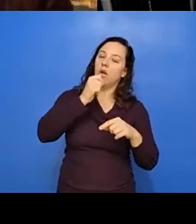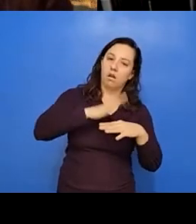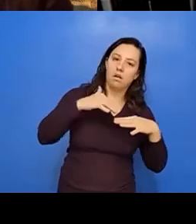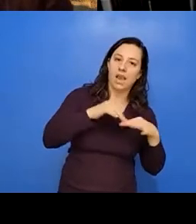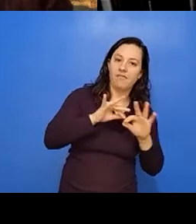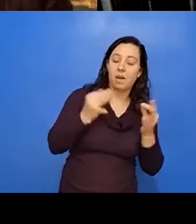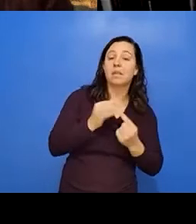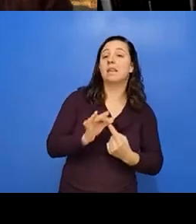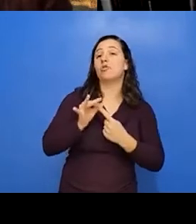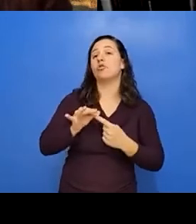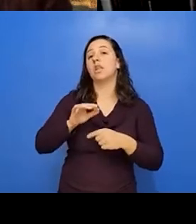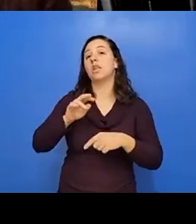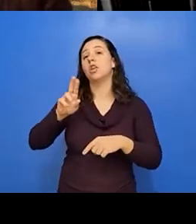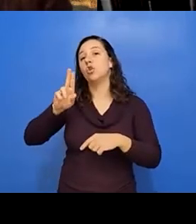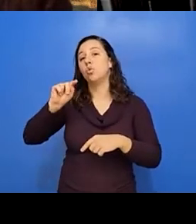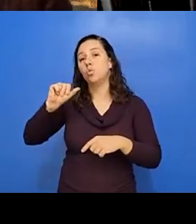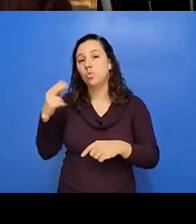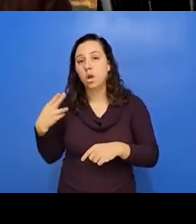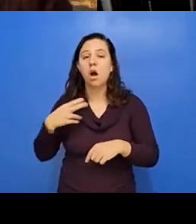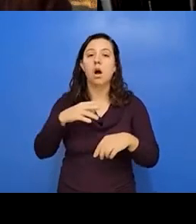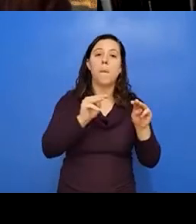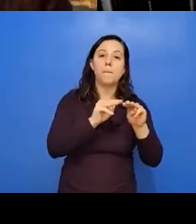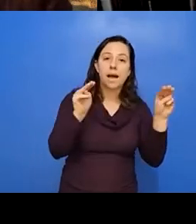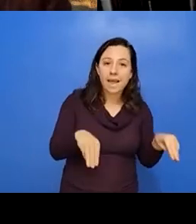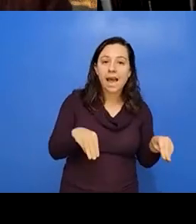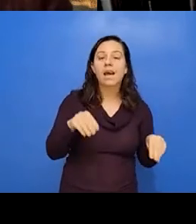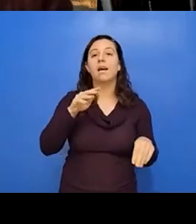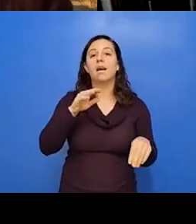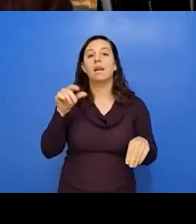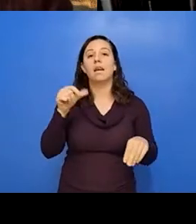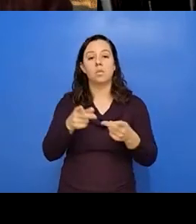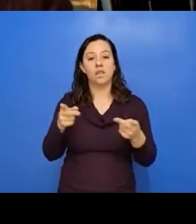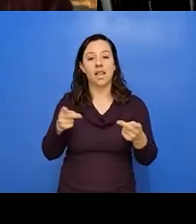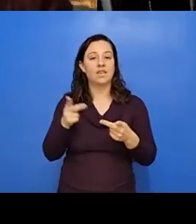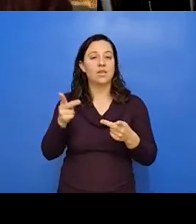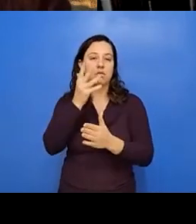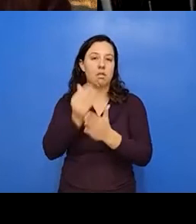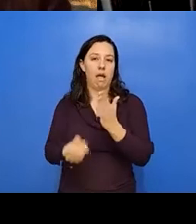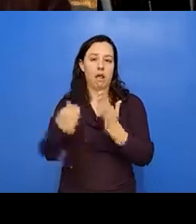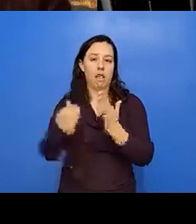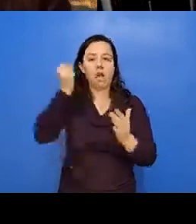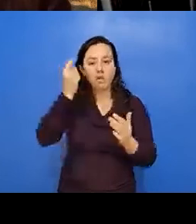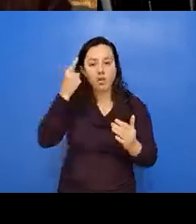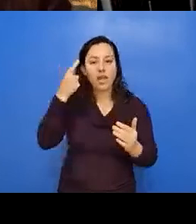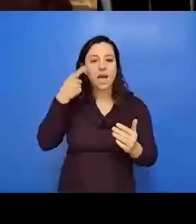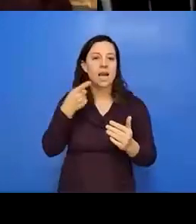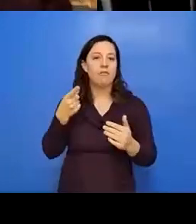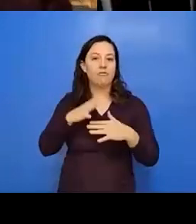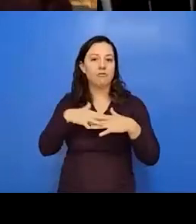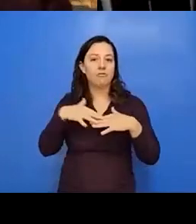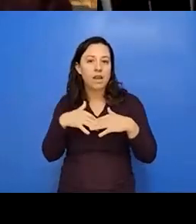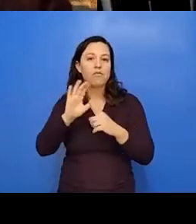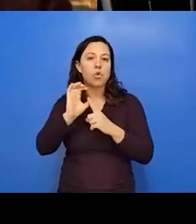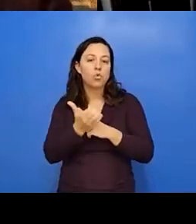other places where there was really a lack of understanding of native culture and